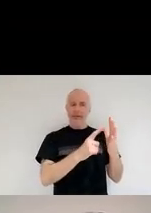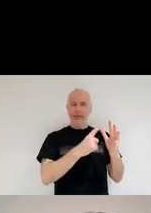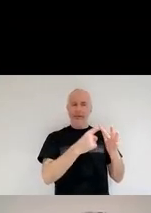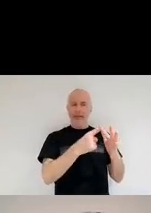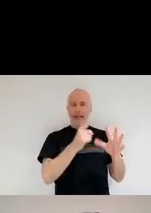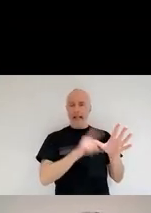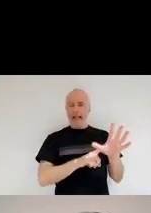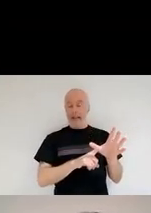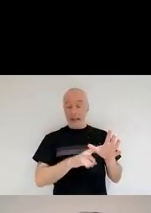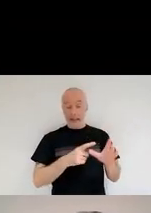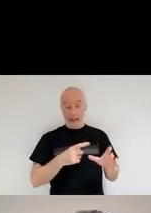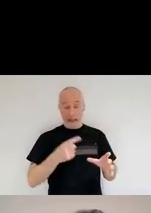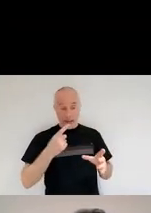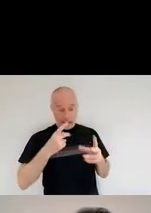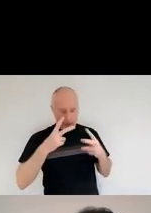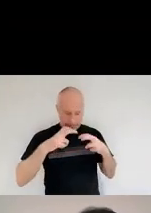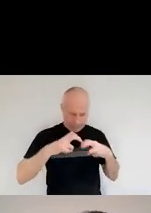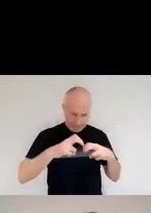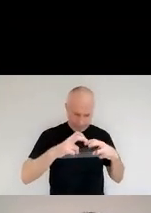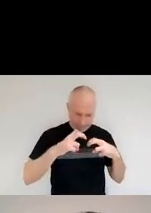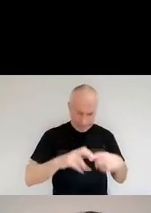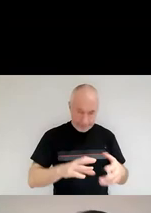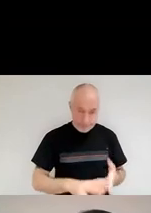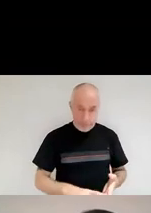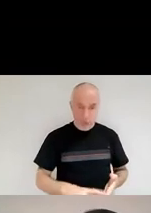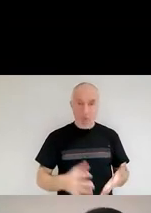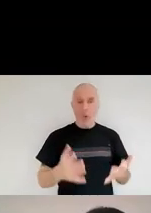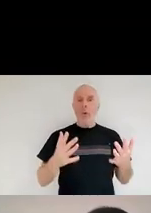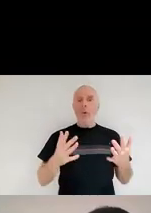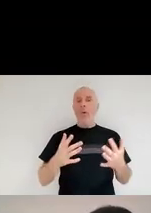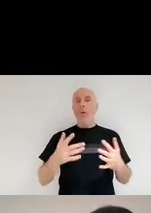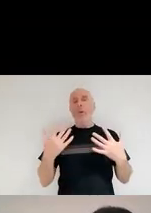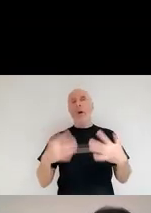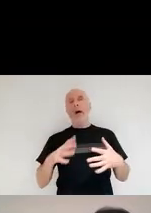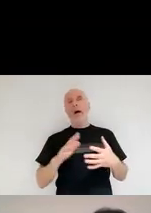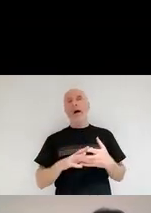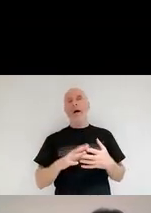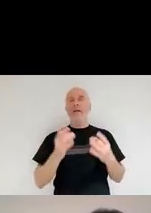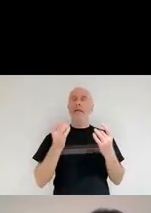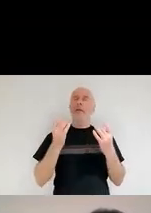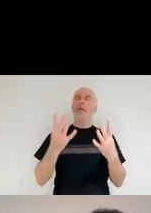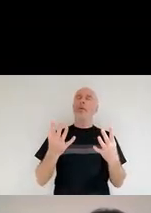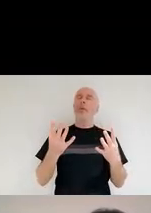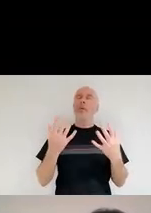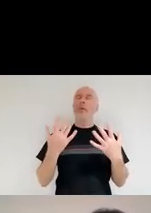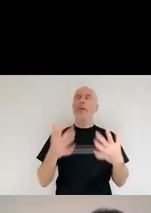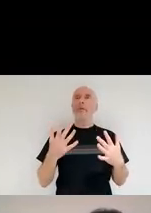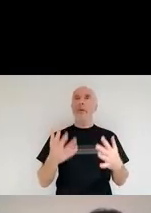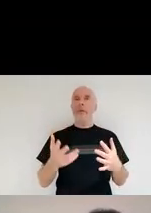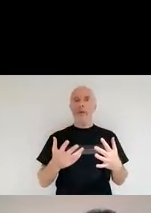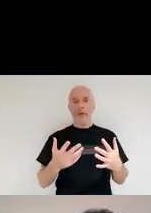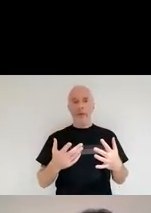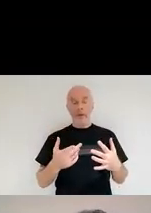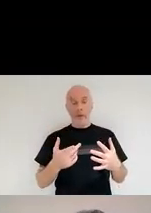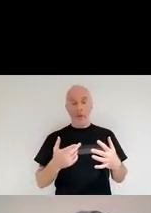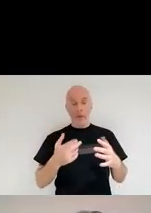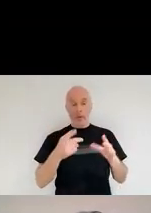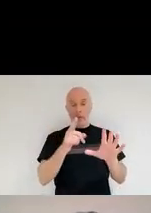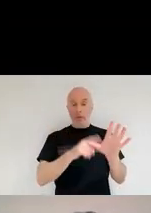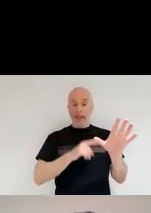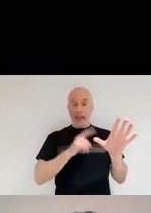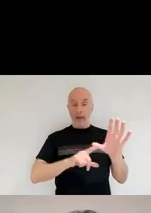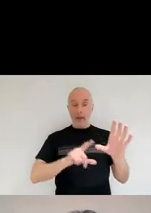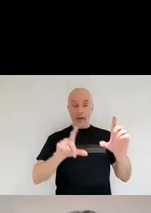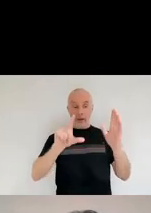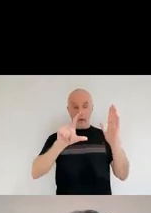first sight, we had wonderful news, right? So you can see here, this yellow region here is now what we can